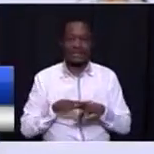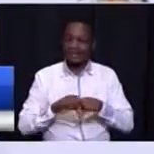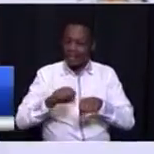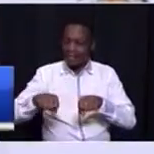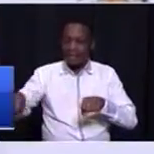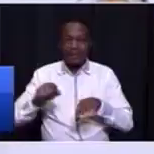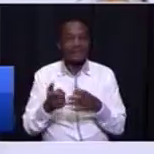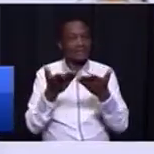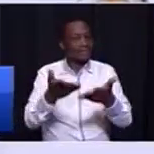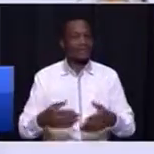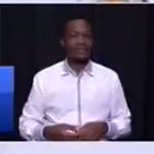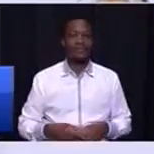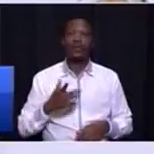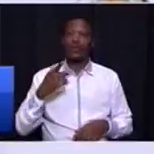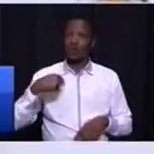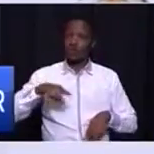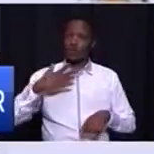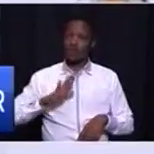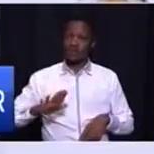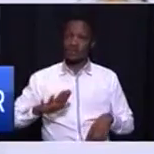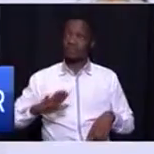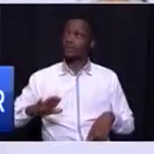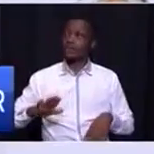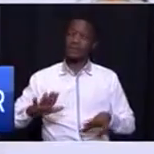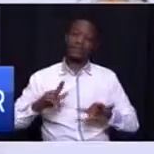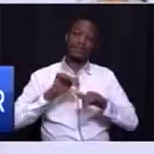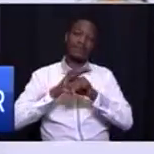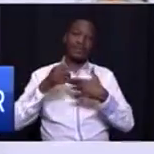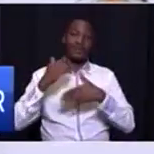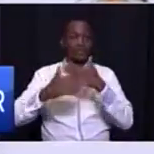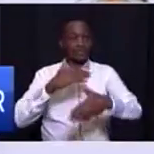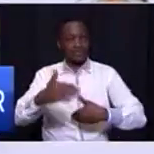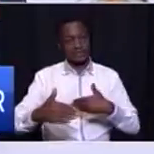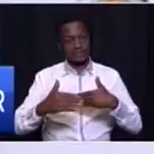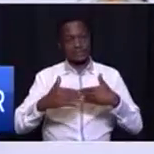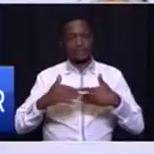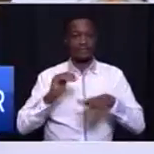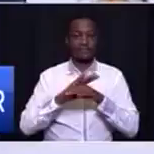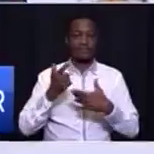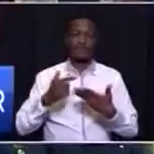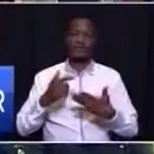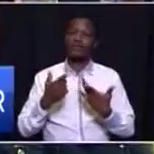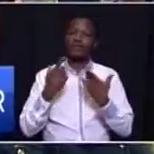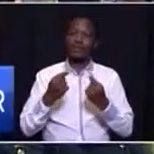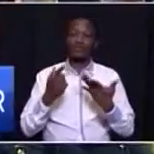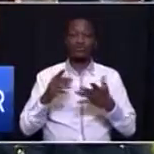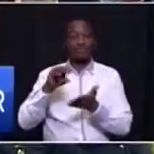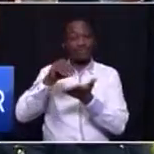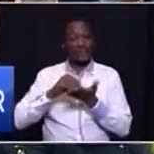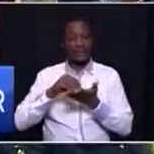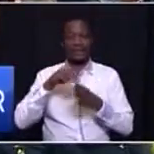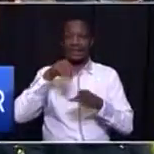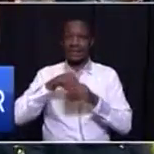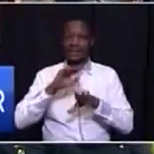delivery. We want going forward, we are going to bring in the